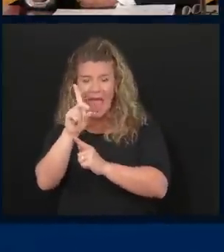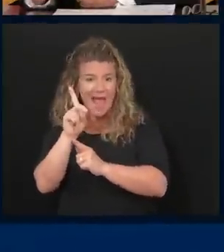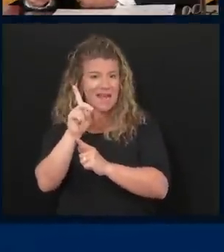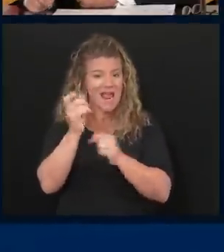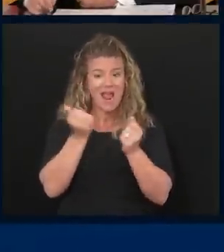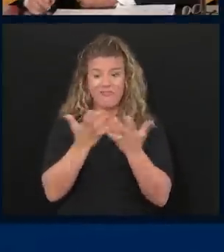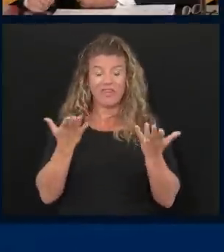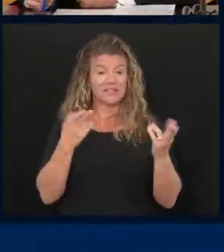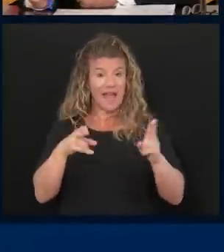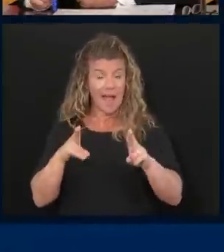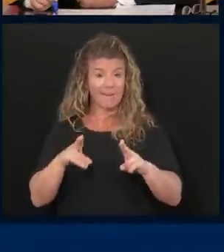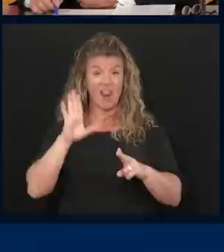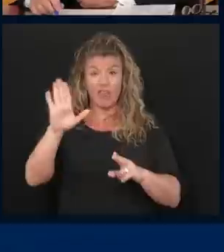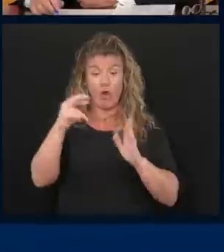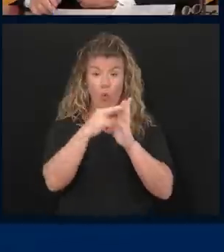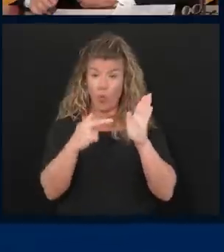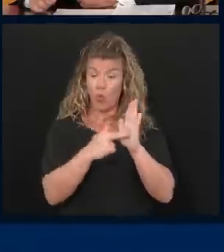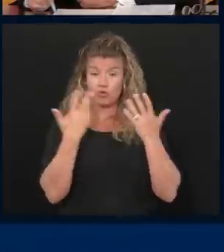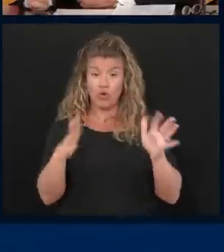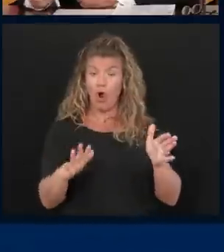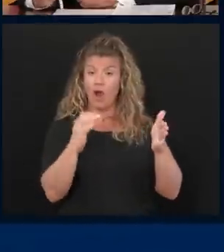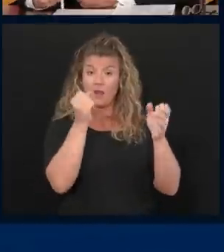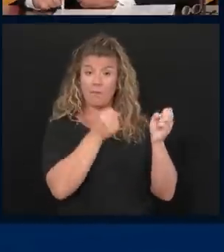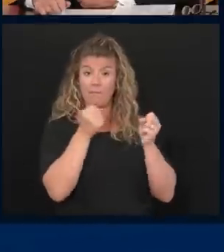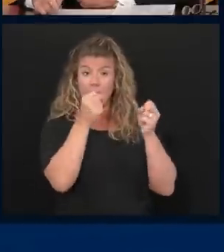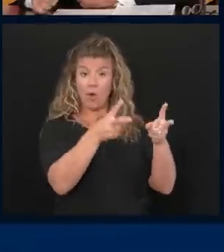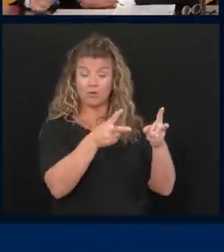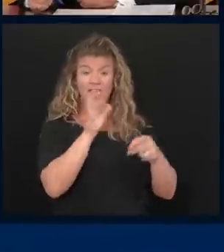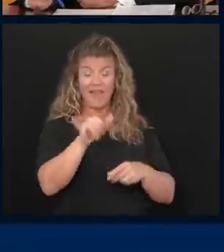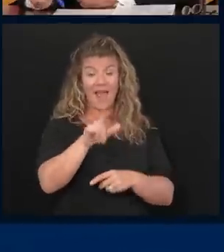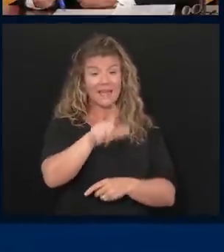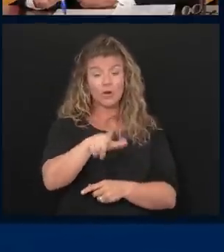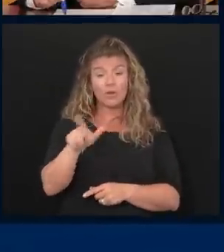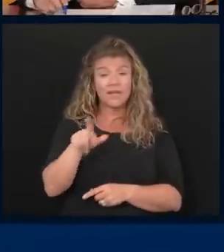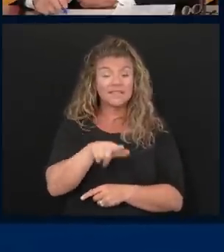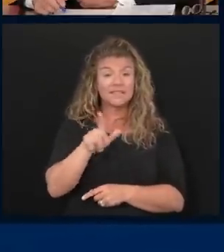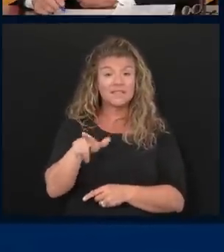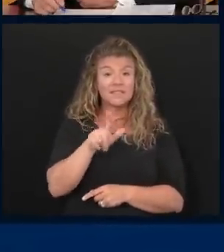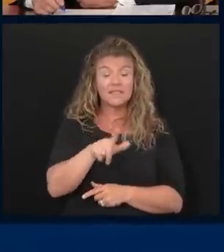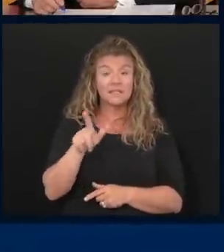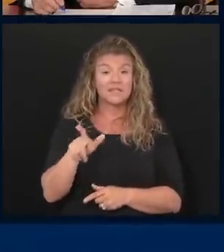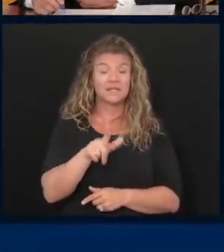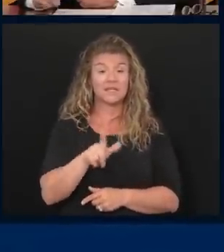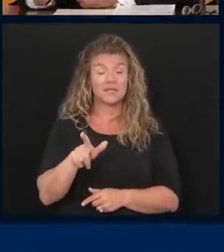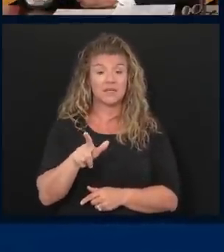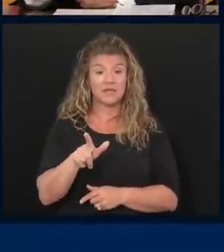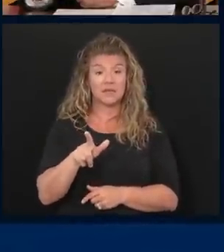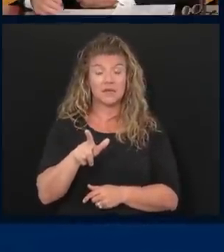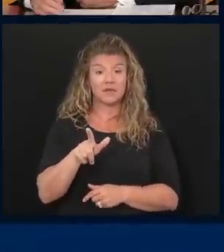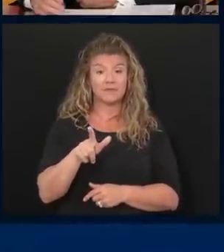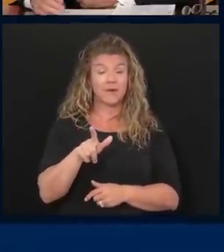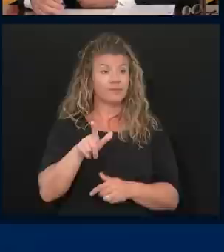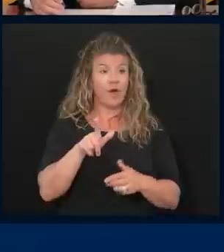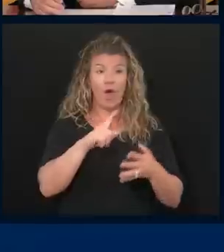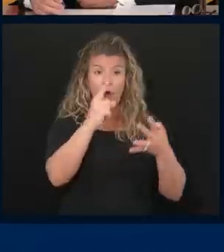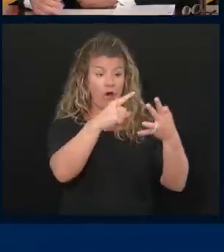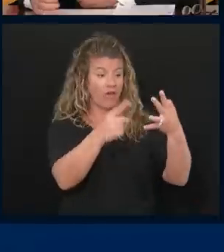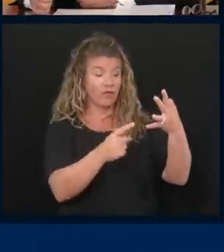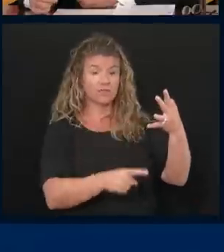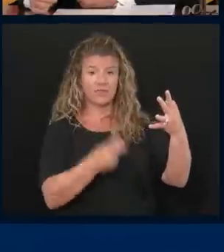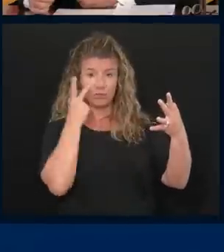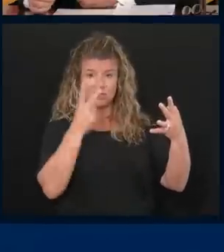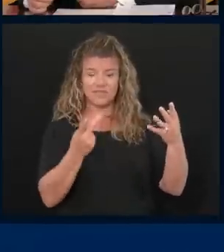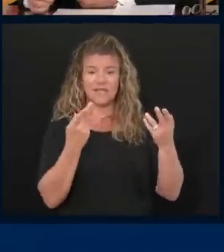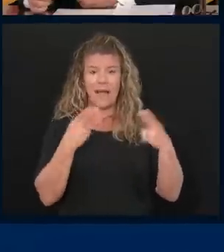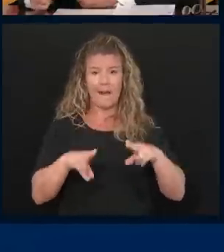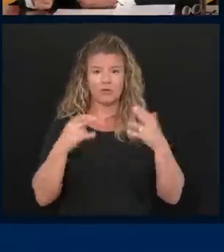going on, and all the guidelines are up there, whether it be little leagues, you know, all the other stuff that's up there today.